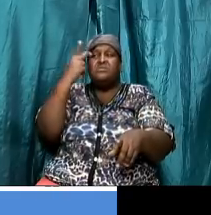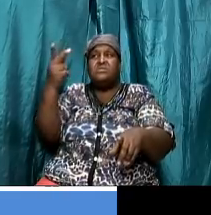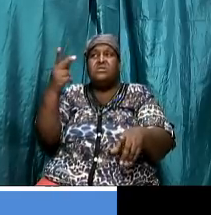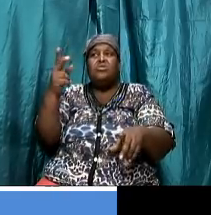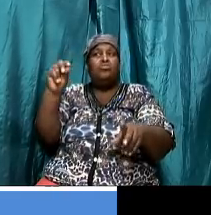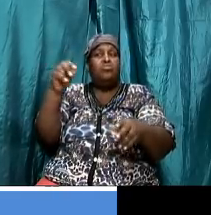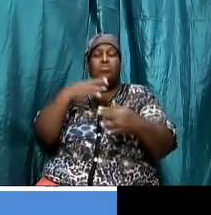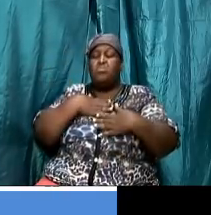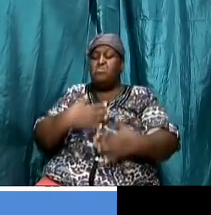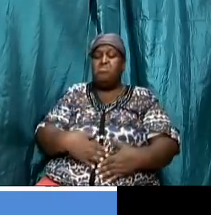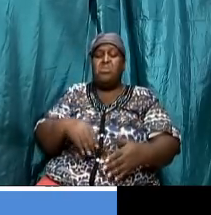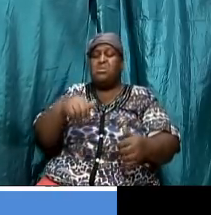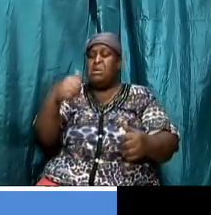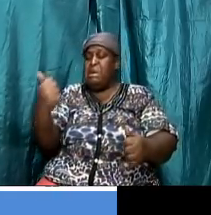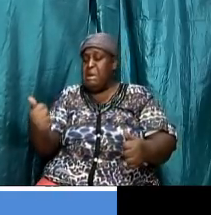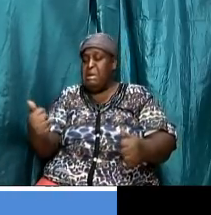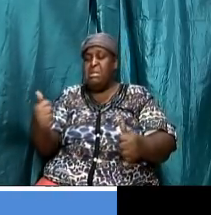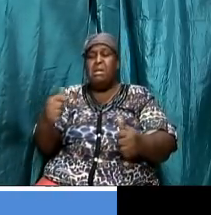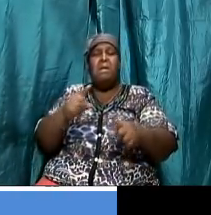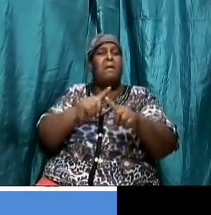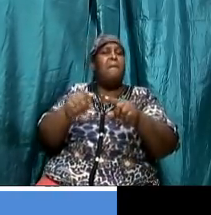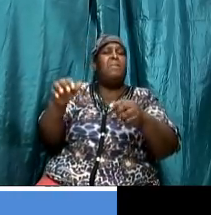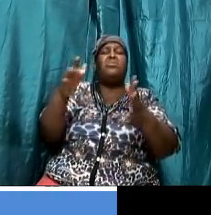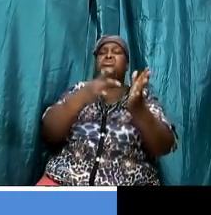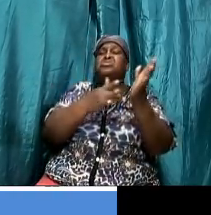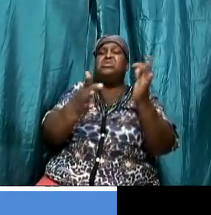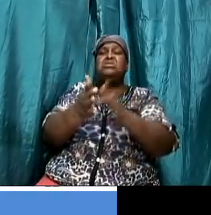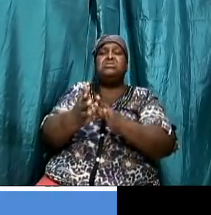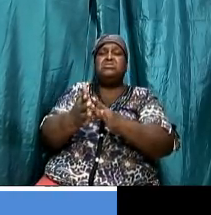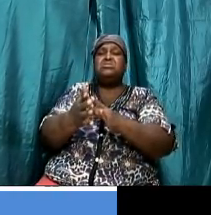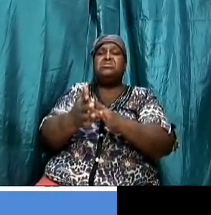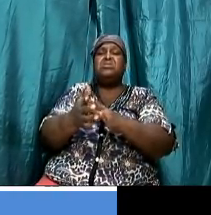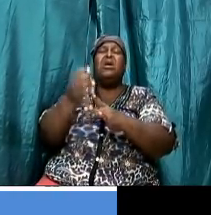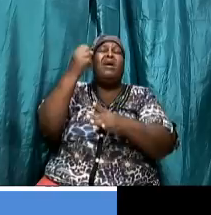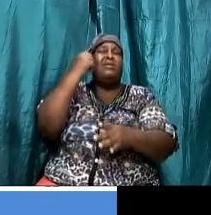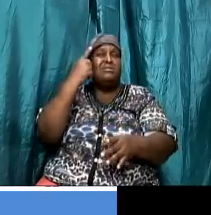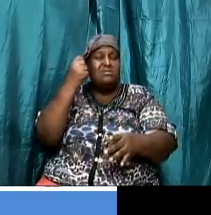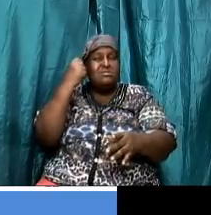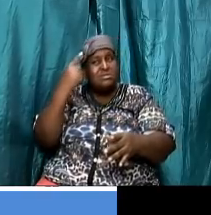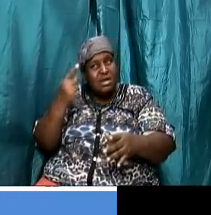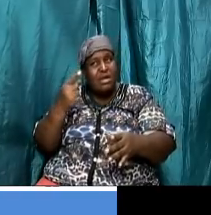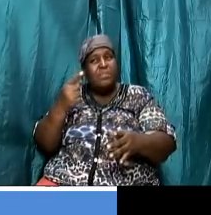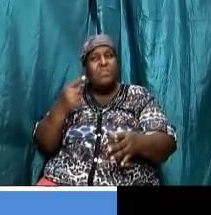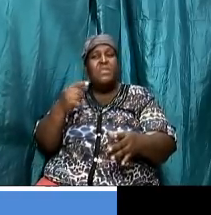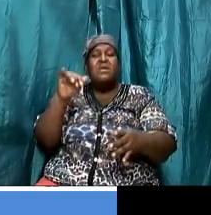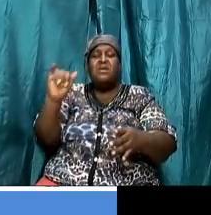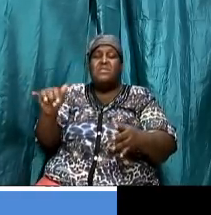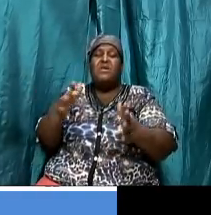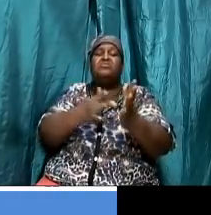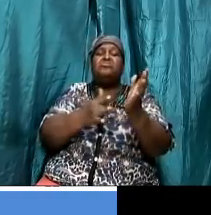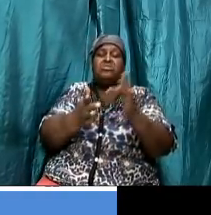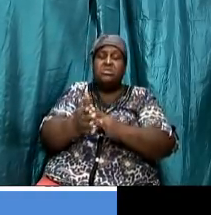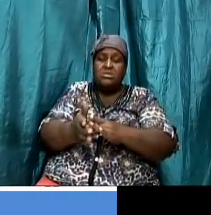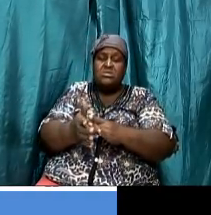jesus is the fulfillment of everything that moses and elijah represented